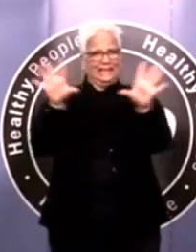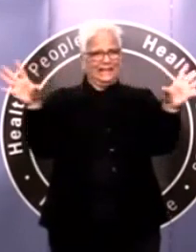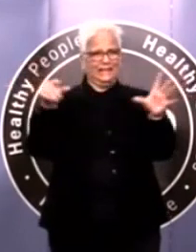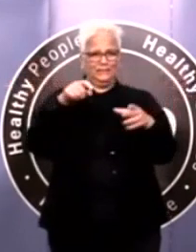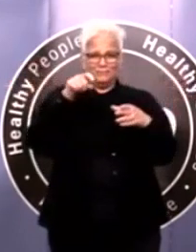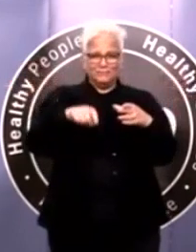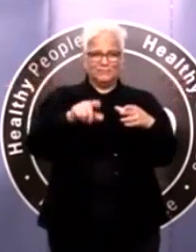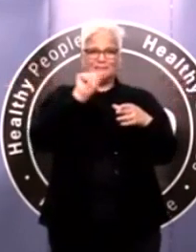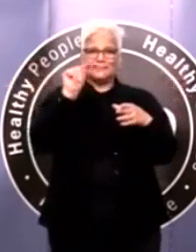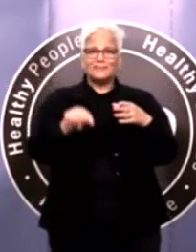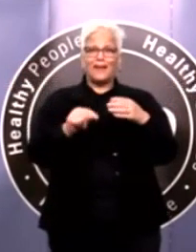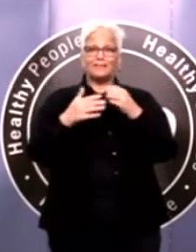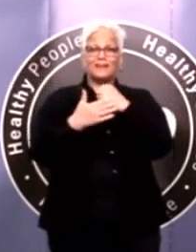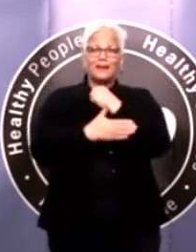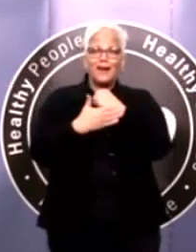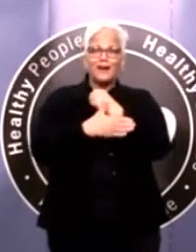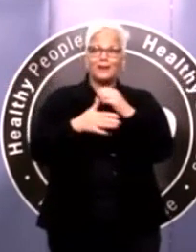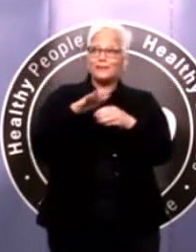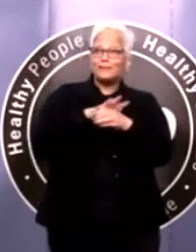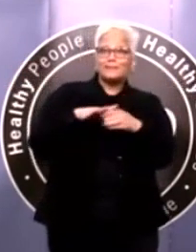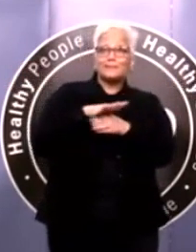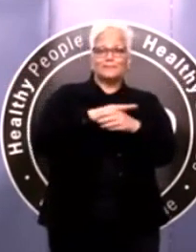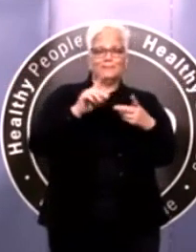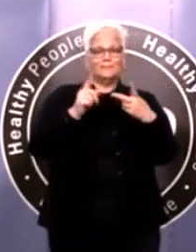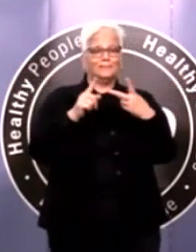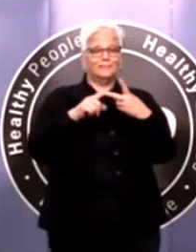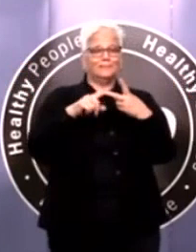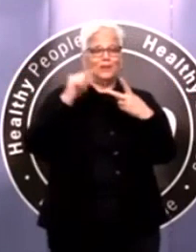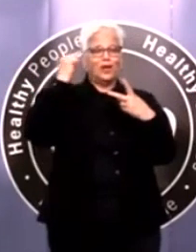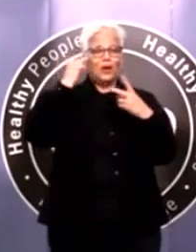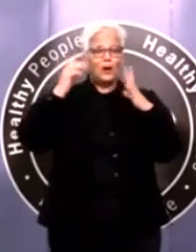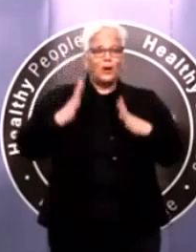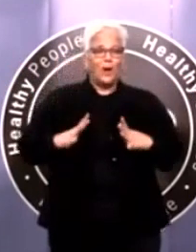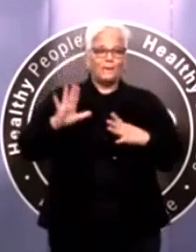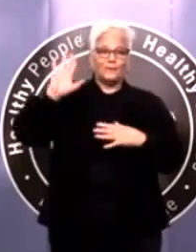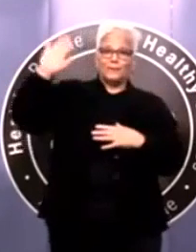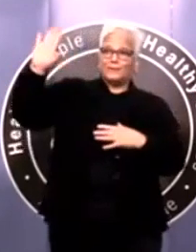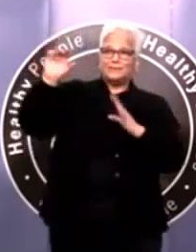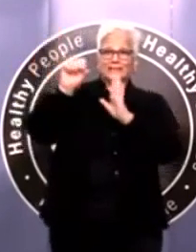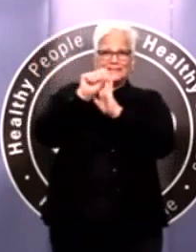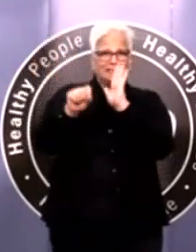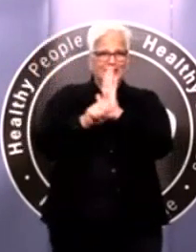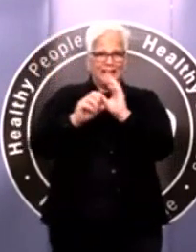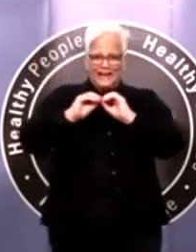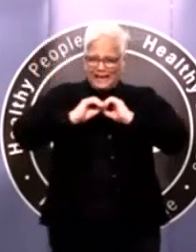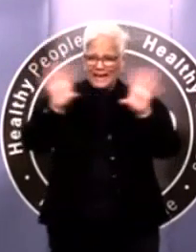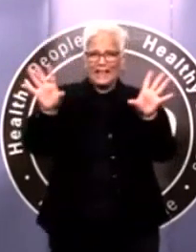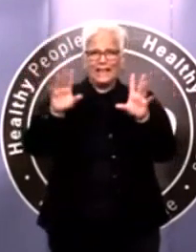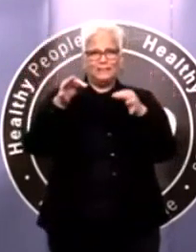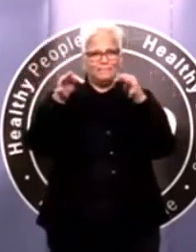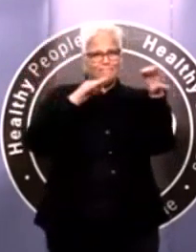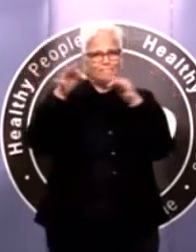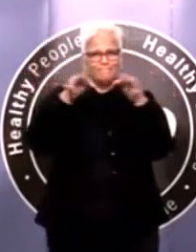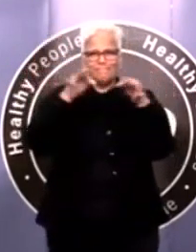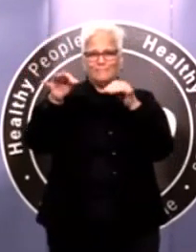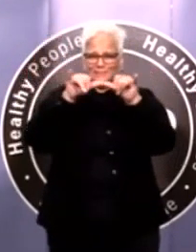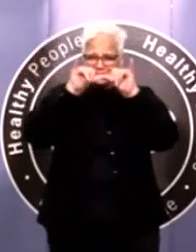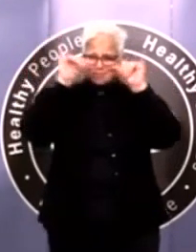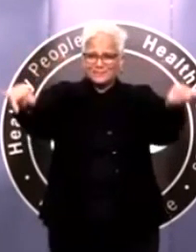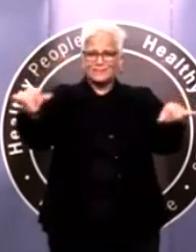is a case where we're clear on what people ought to do. The Tulsa Police Department is not going to be out arresting